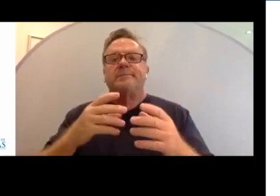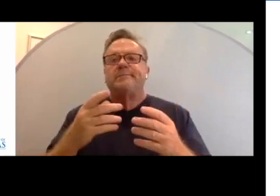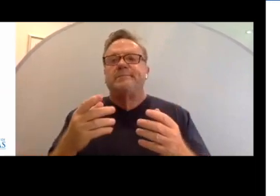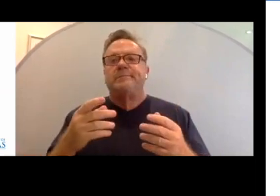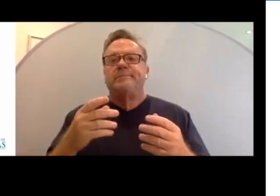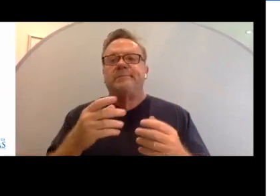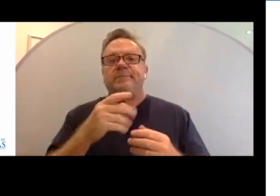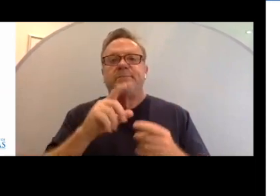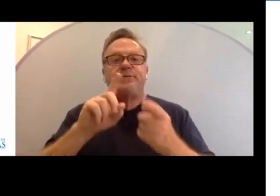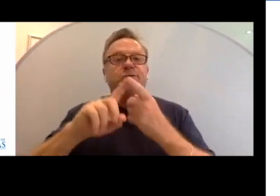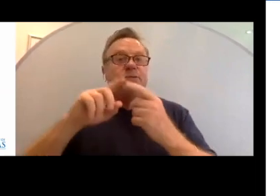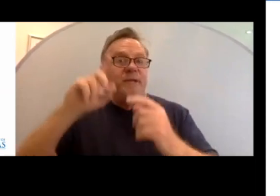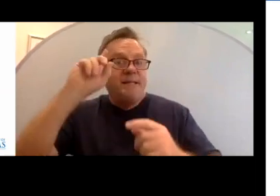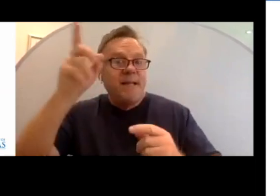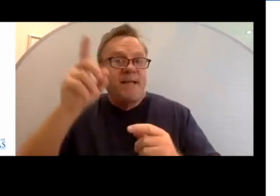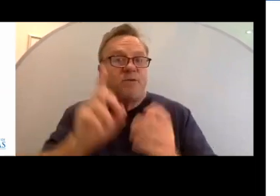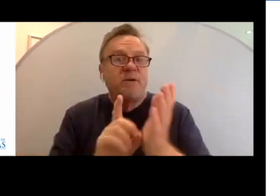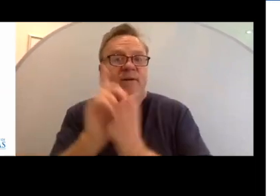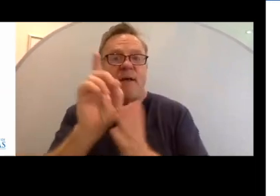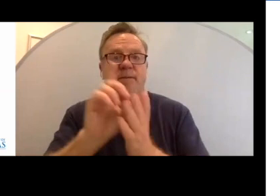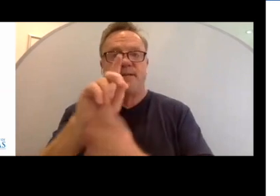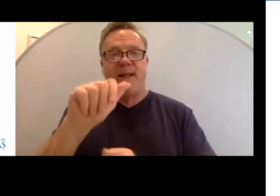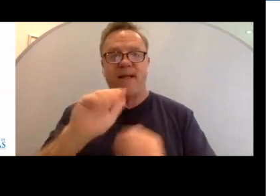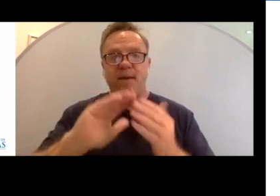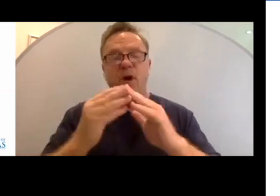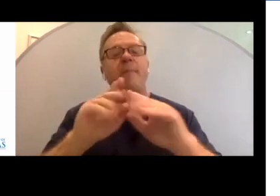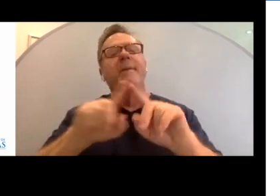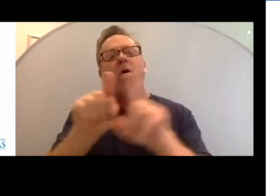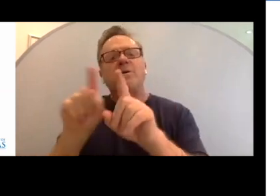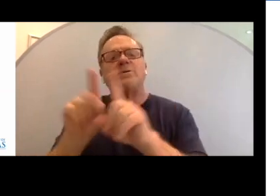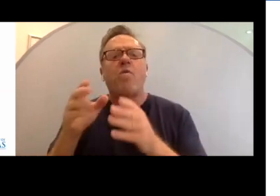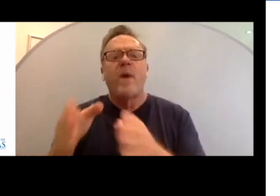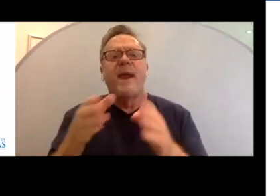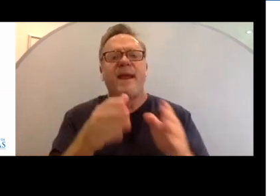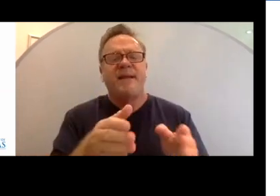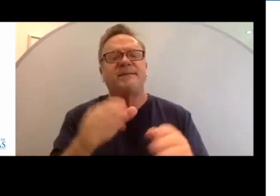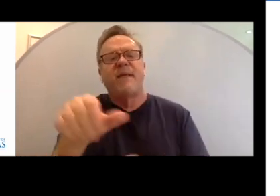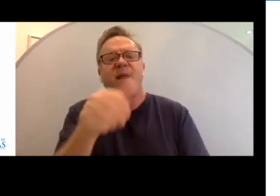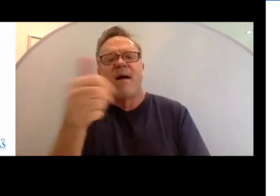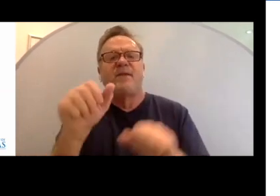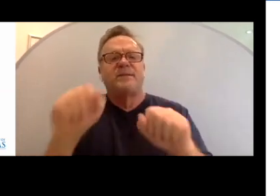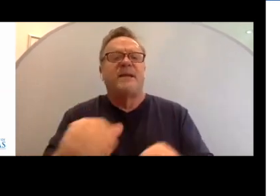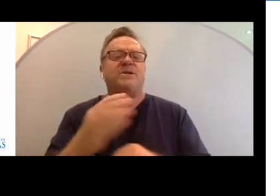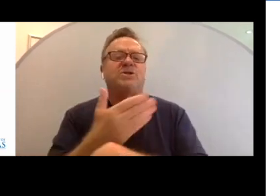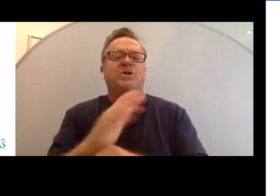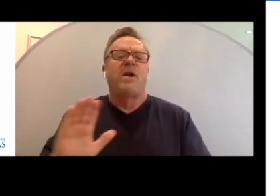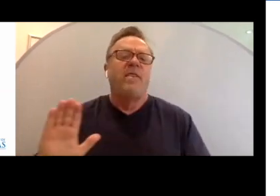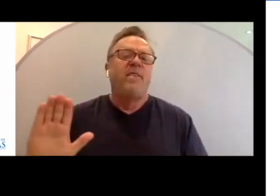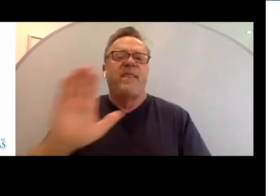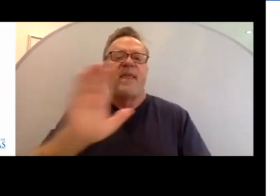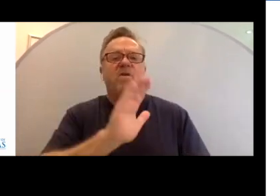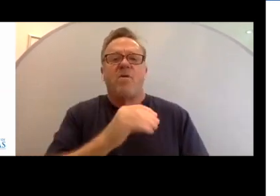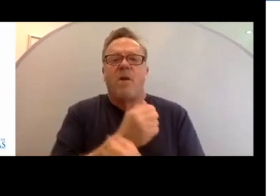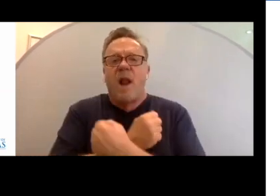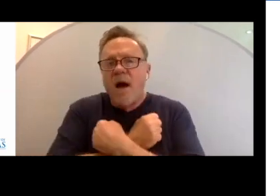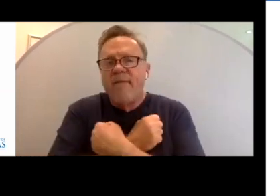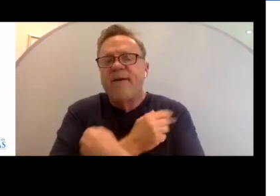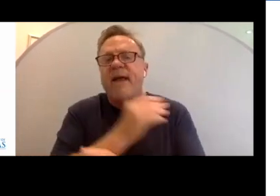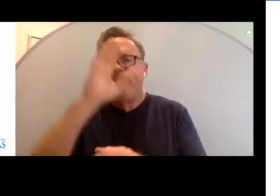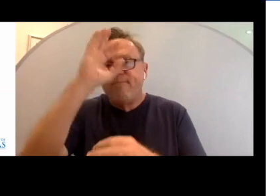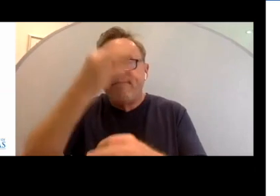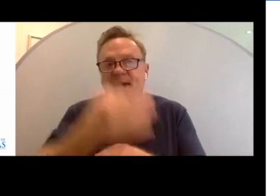intellectual and developmental disability community, but also ways that others can share their own love and faith